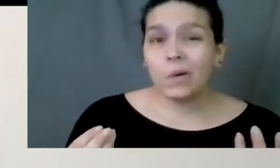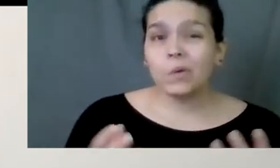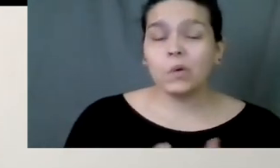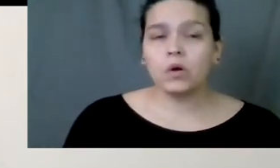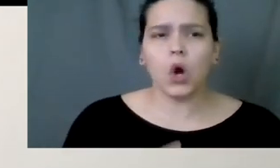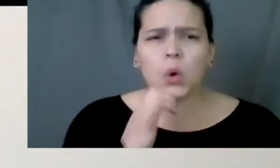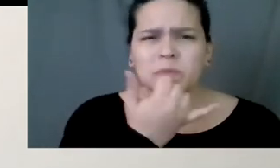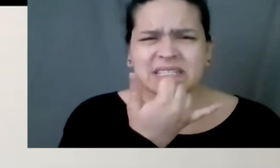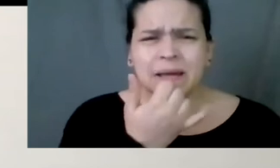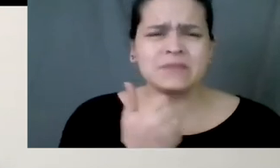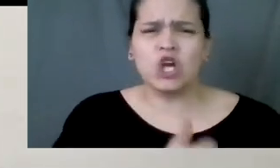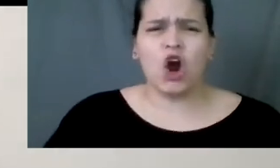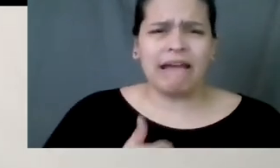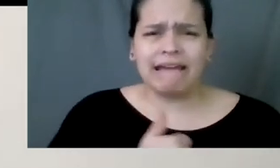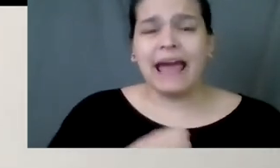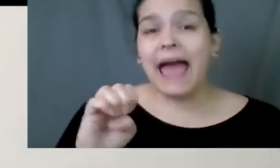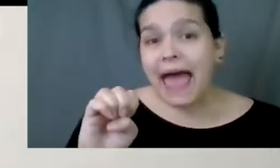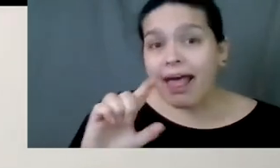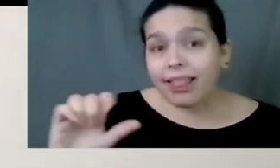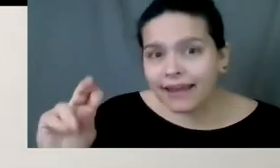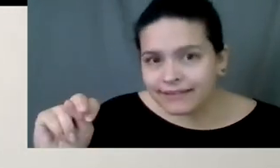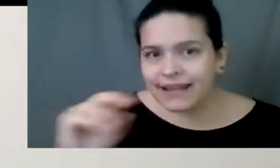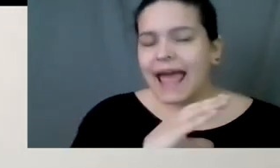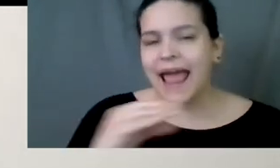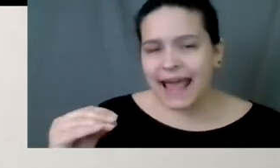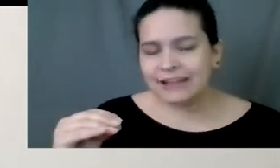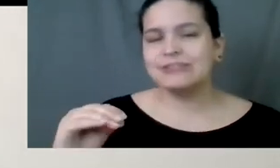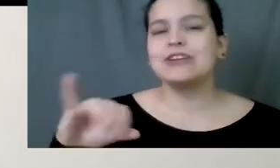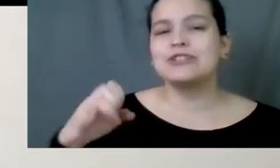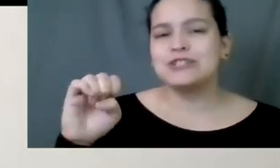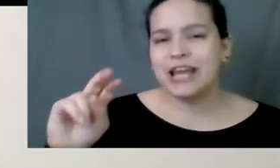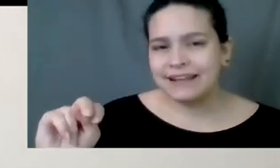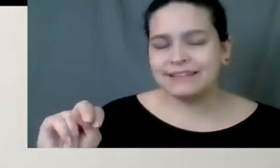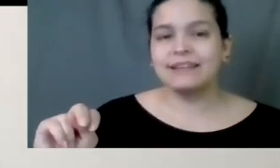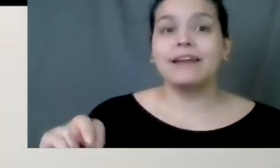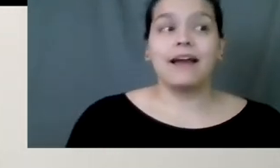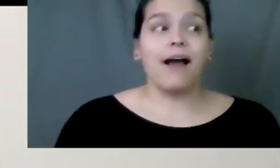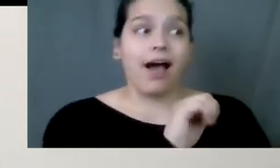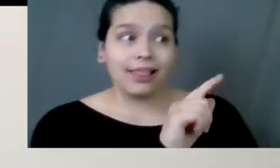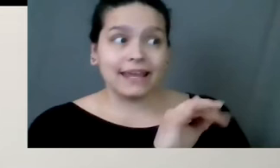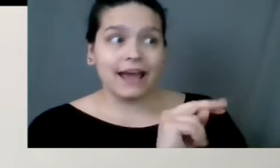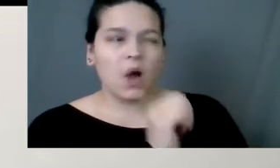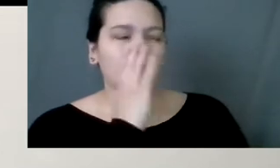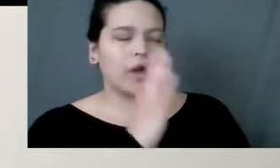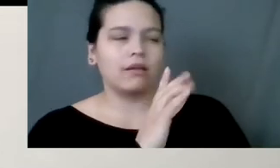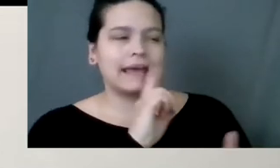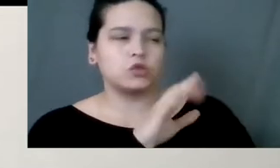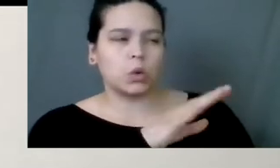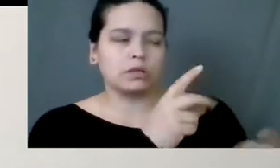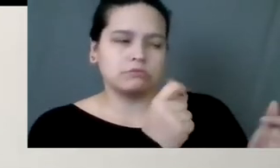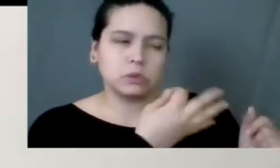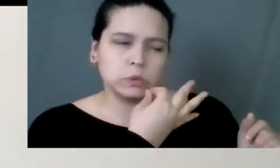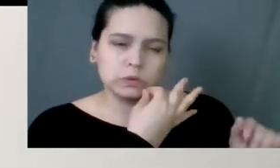So, oops, I'm sorry, Ellen and Jen asked a similar question. My apologies, Alina, we will get to your question in a minute.